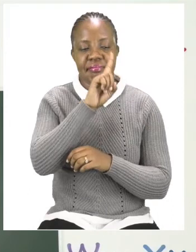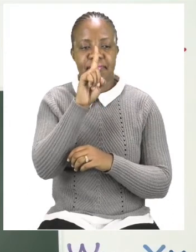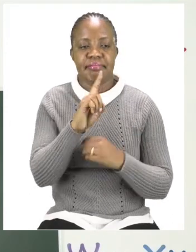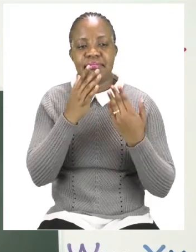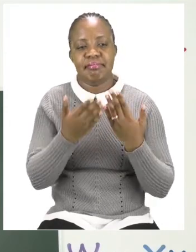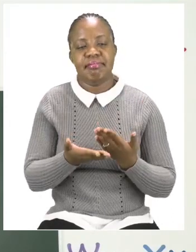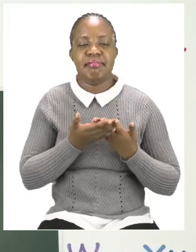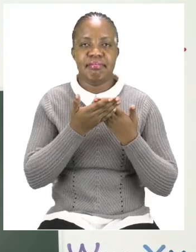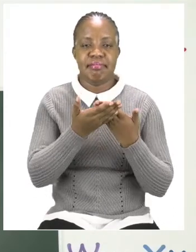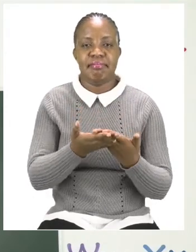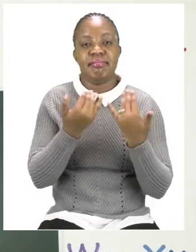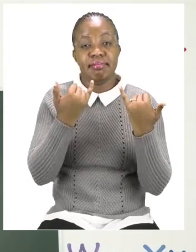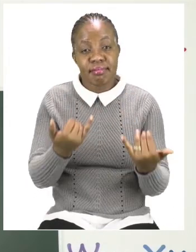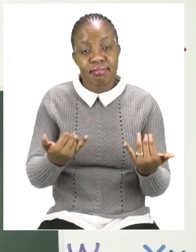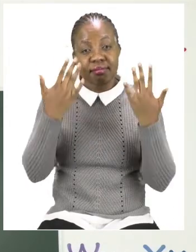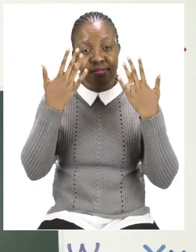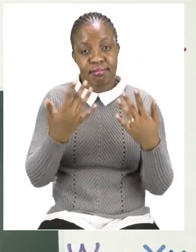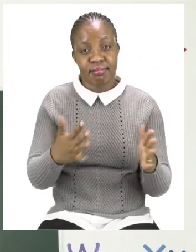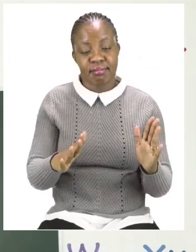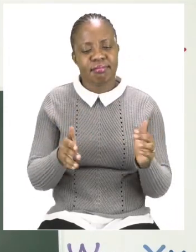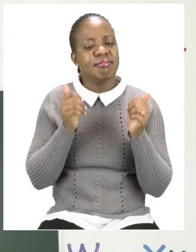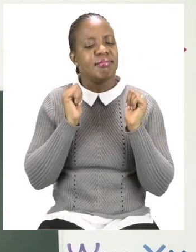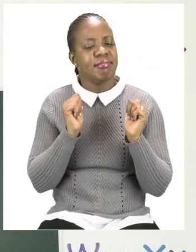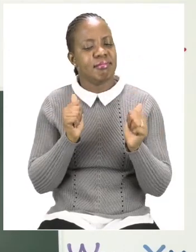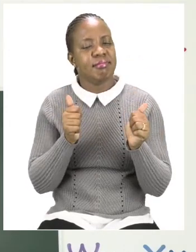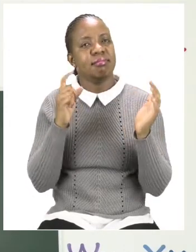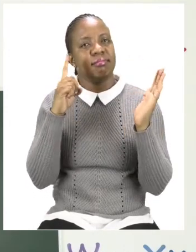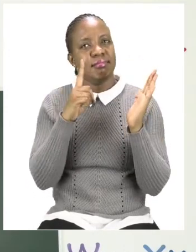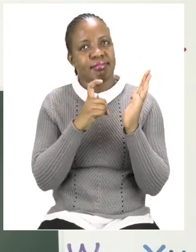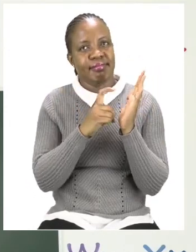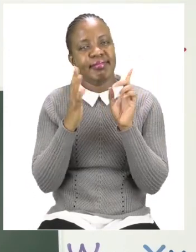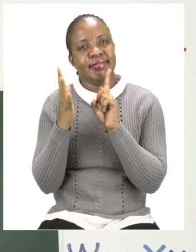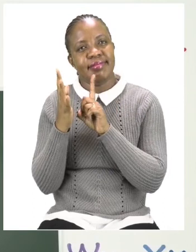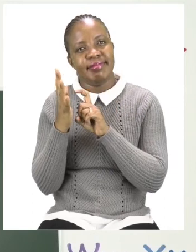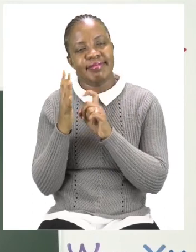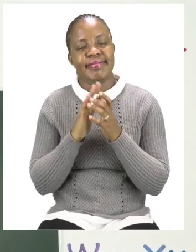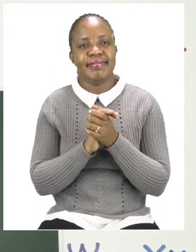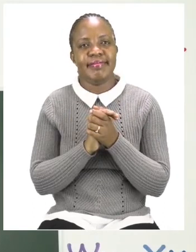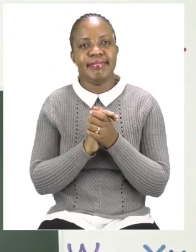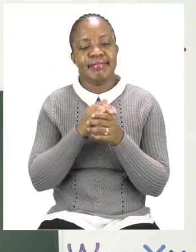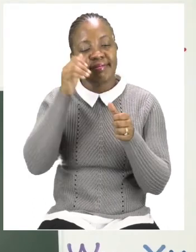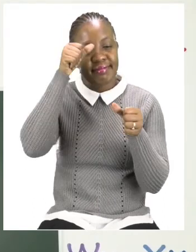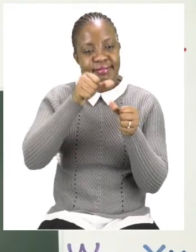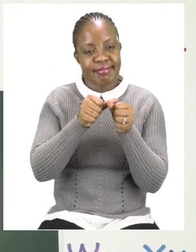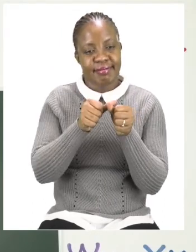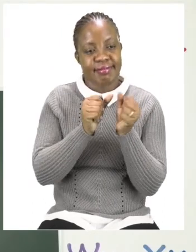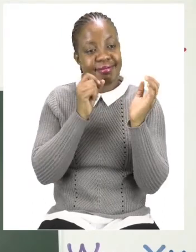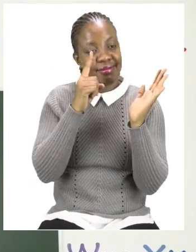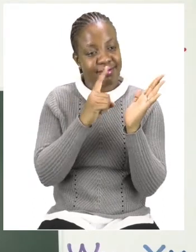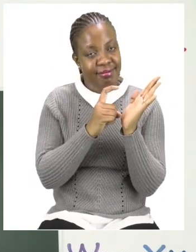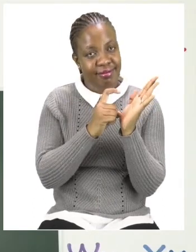are done, it is good for us to sanitize. Remember, when we